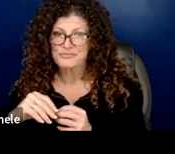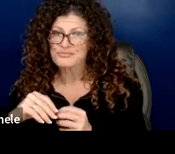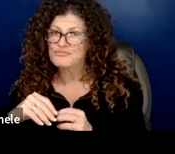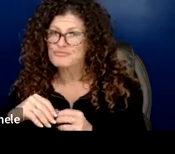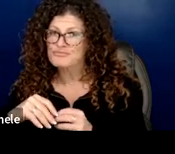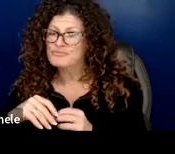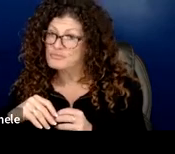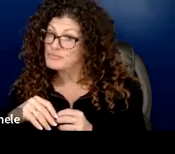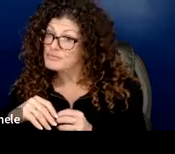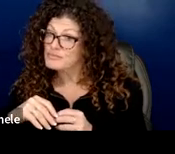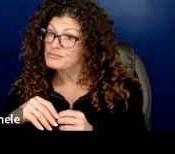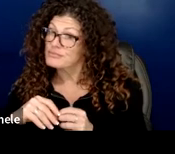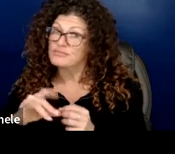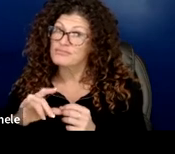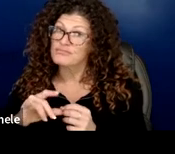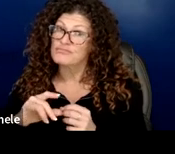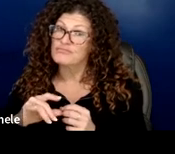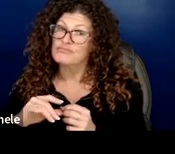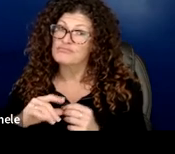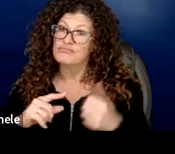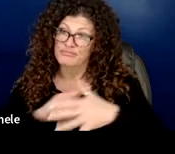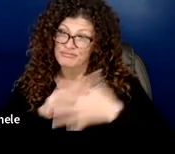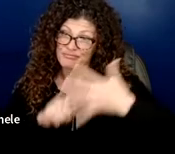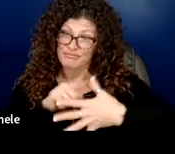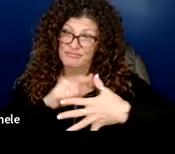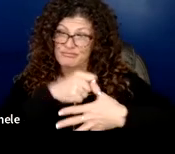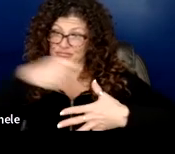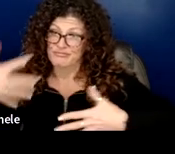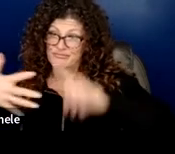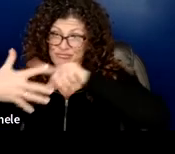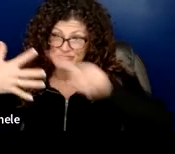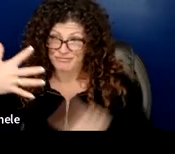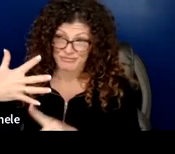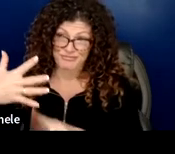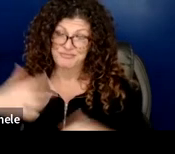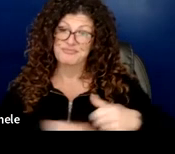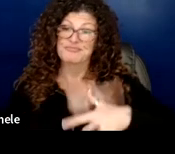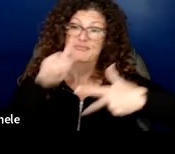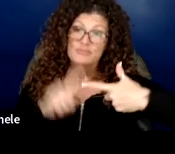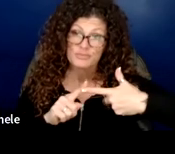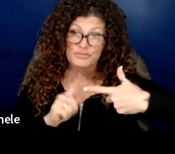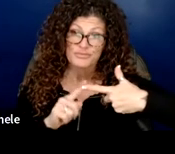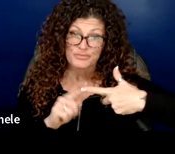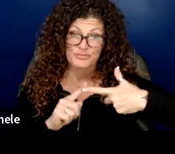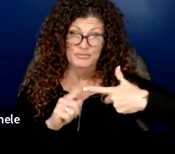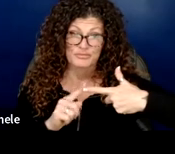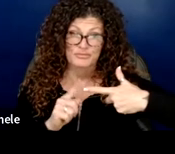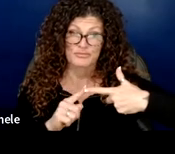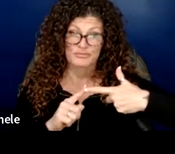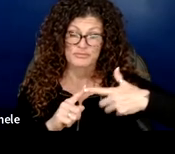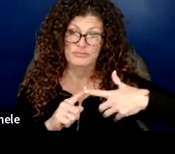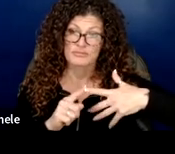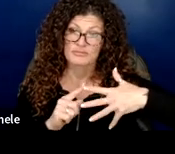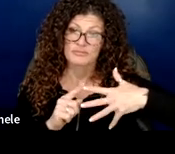that's um part one under skills and qualities and then part two begins to focus in